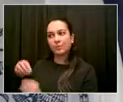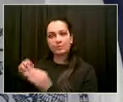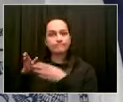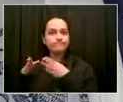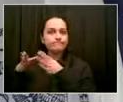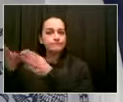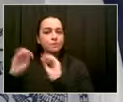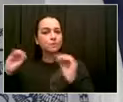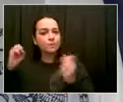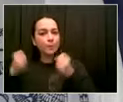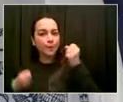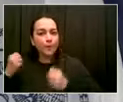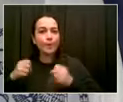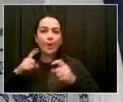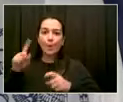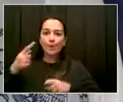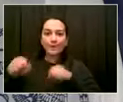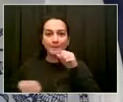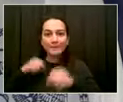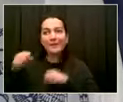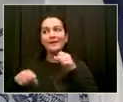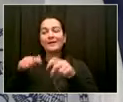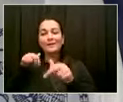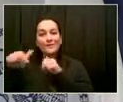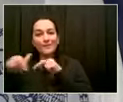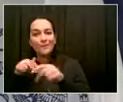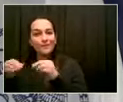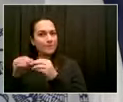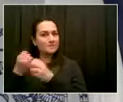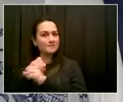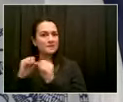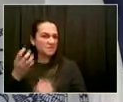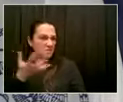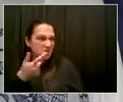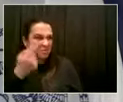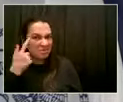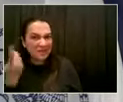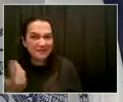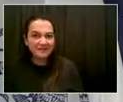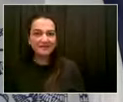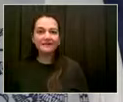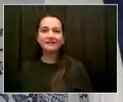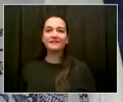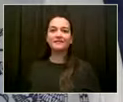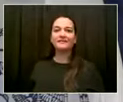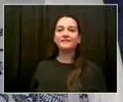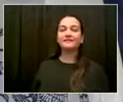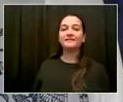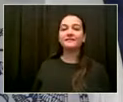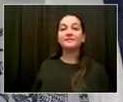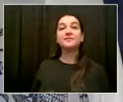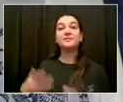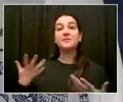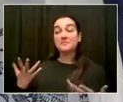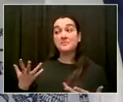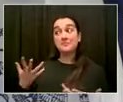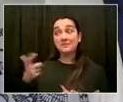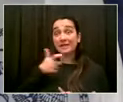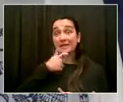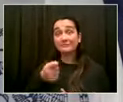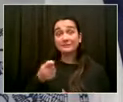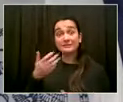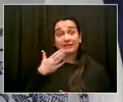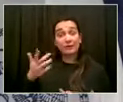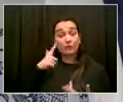Gersh, we are learning every day and changing all the time, and that's good. There are places, we've talked about